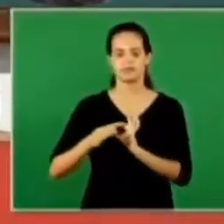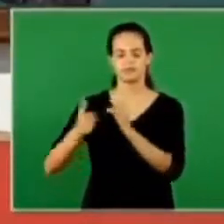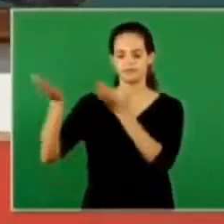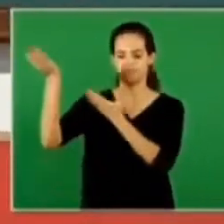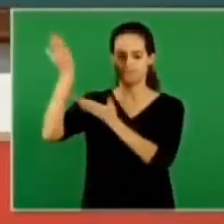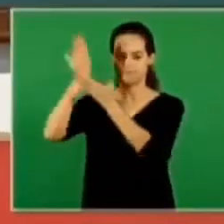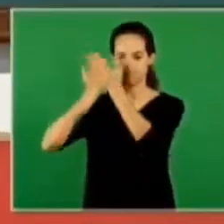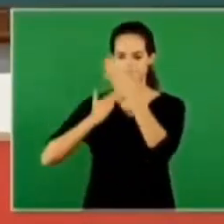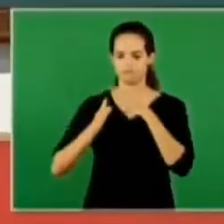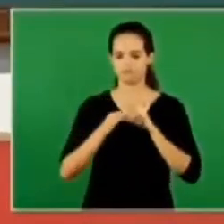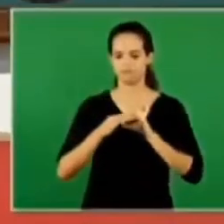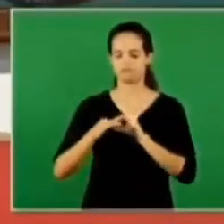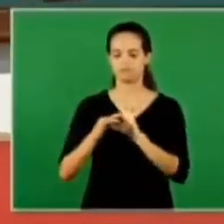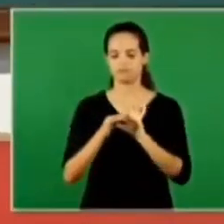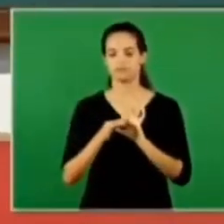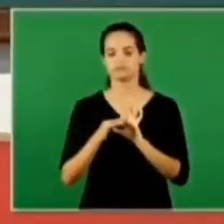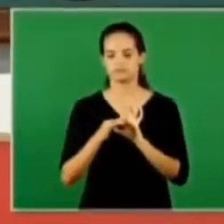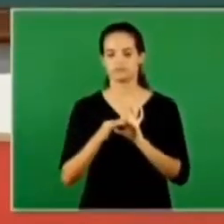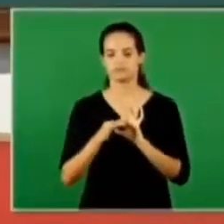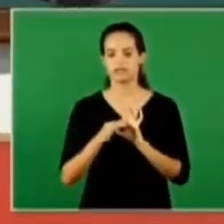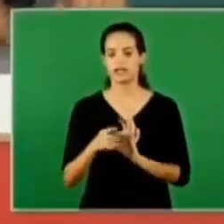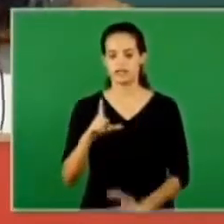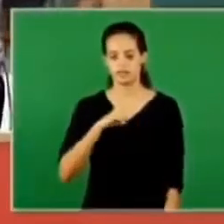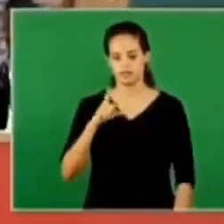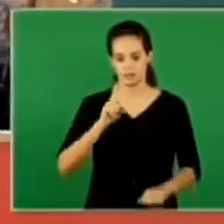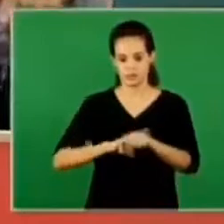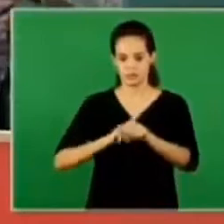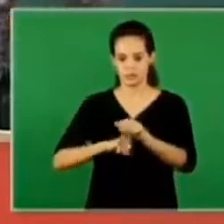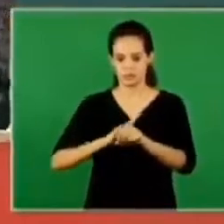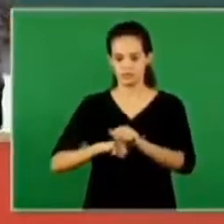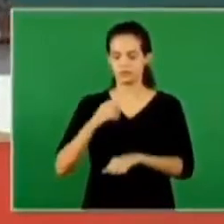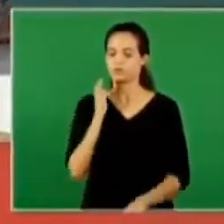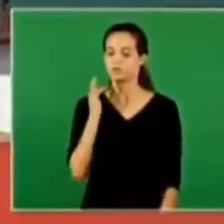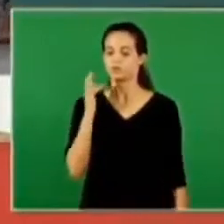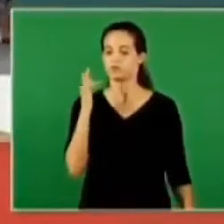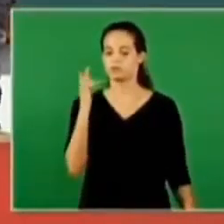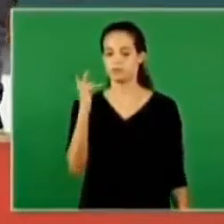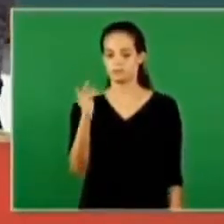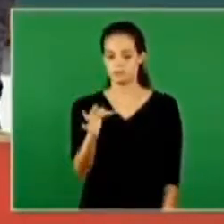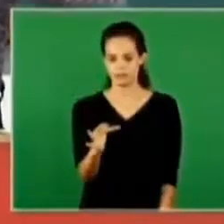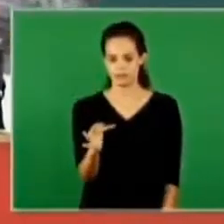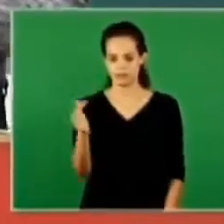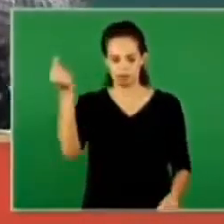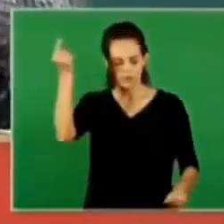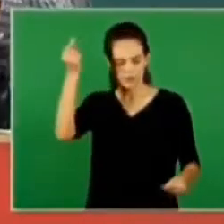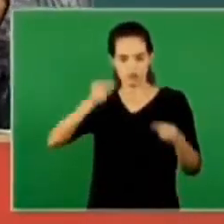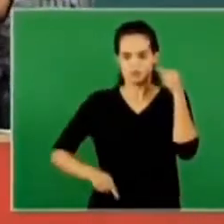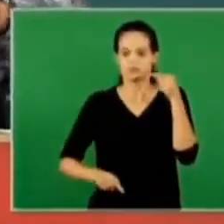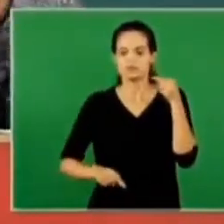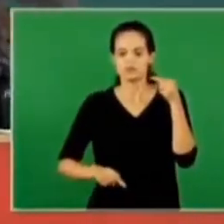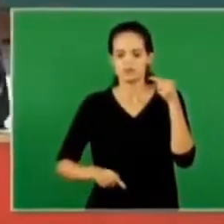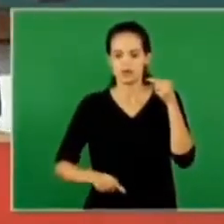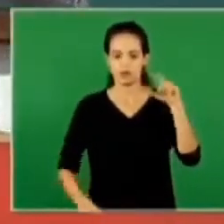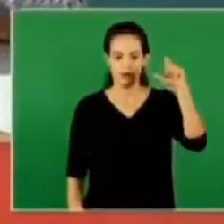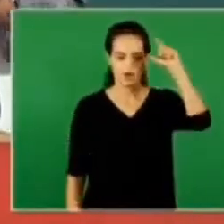fellowship there is my brethren at this moment called soon there is an opposition